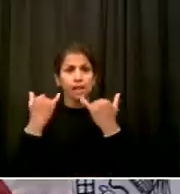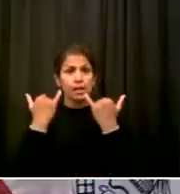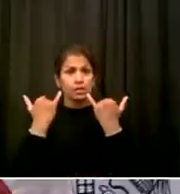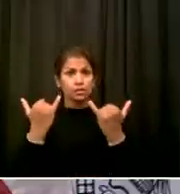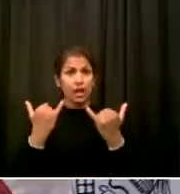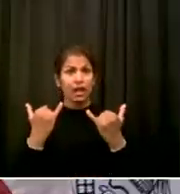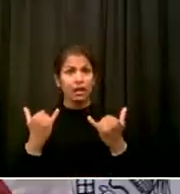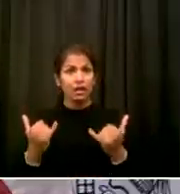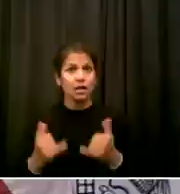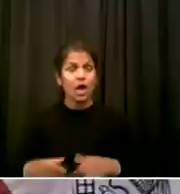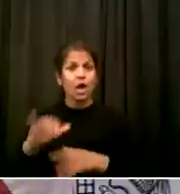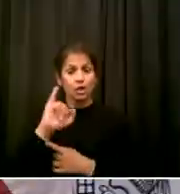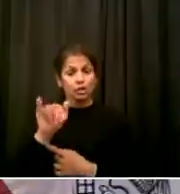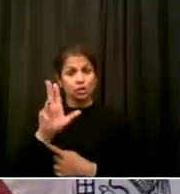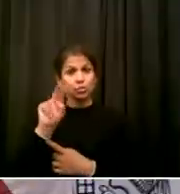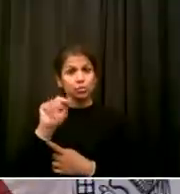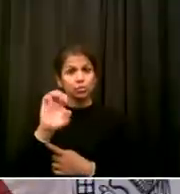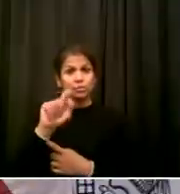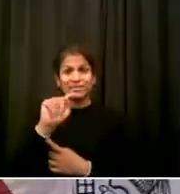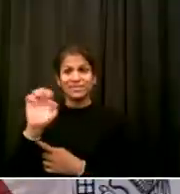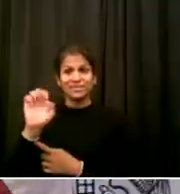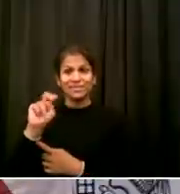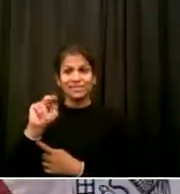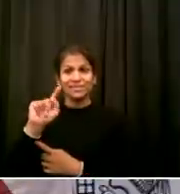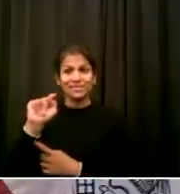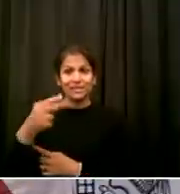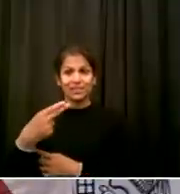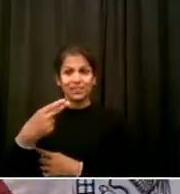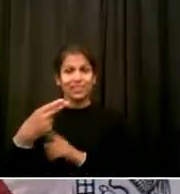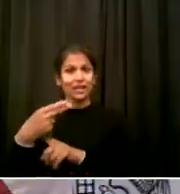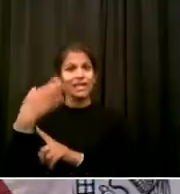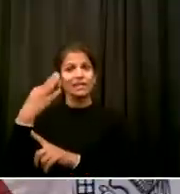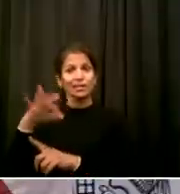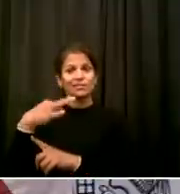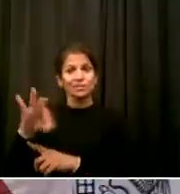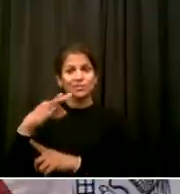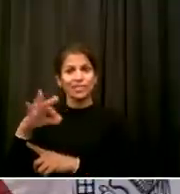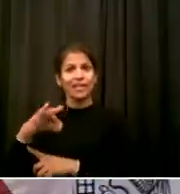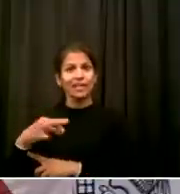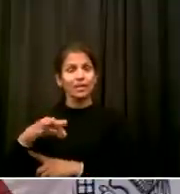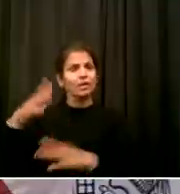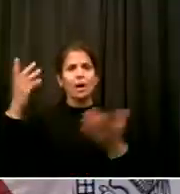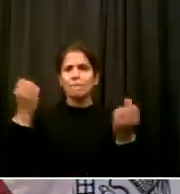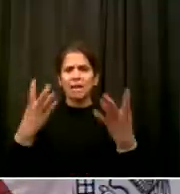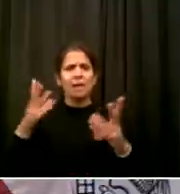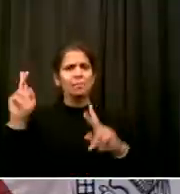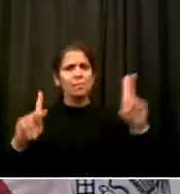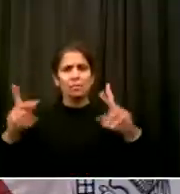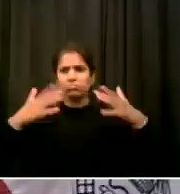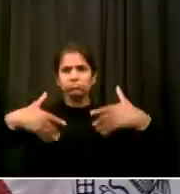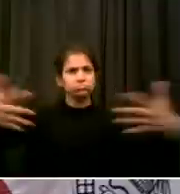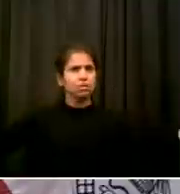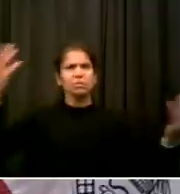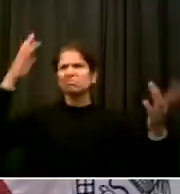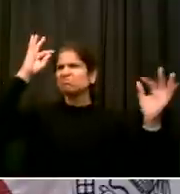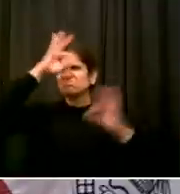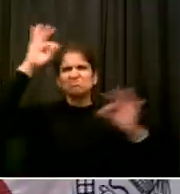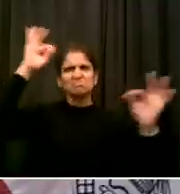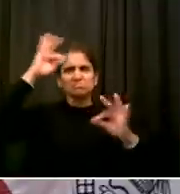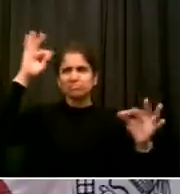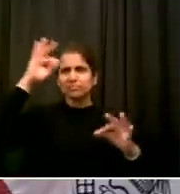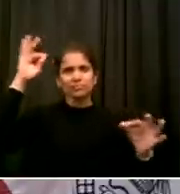know exists but now as it comes to the fore it is perfect as a moment for change for transformation